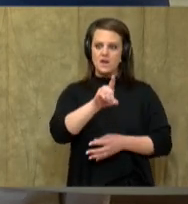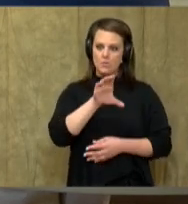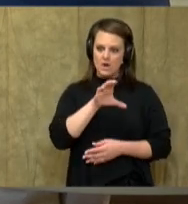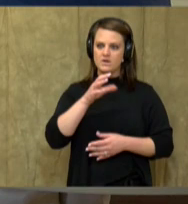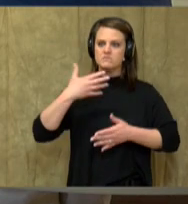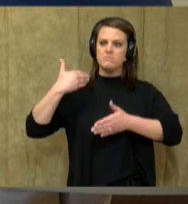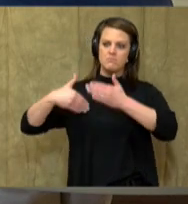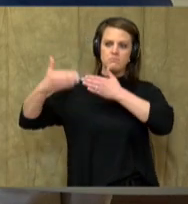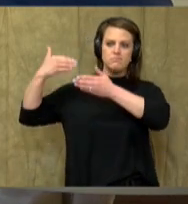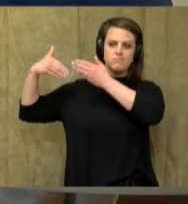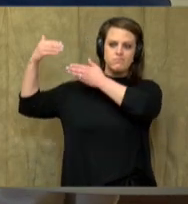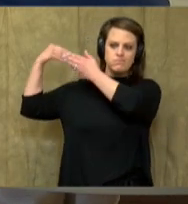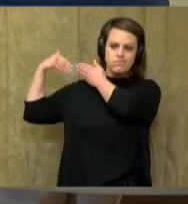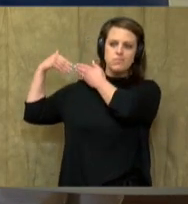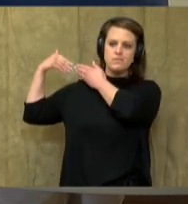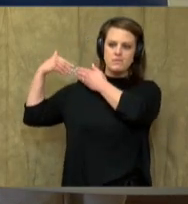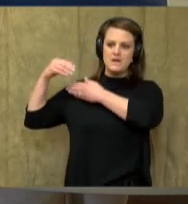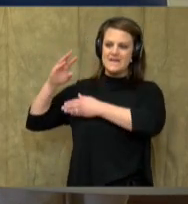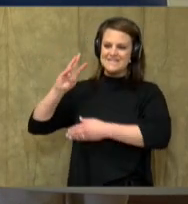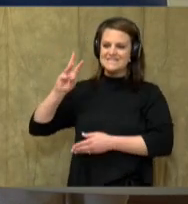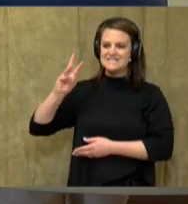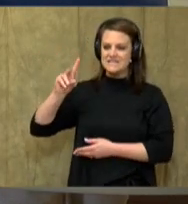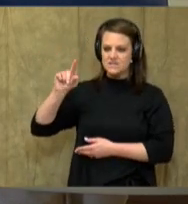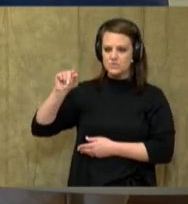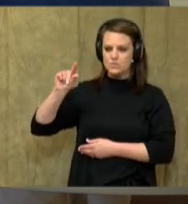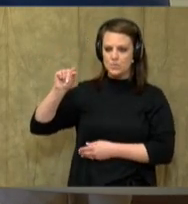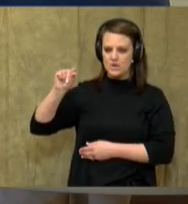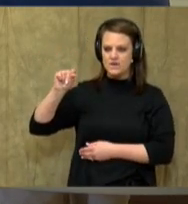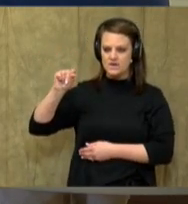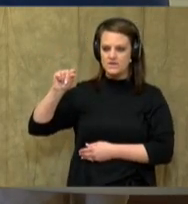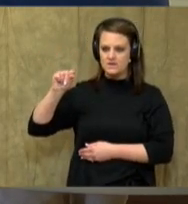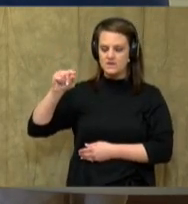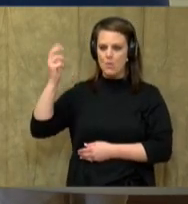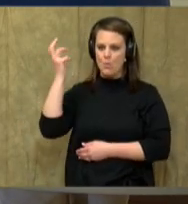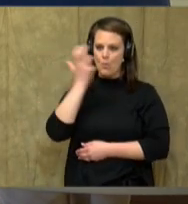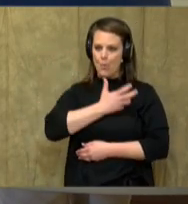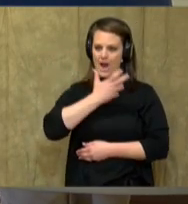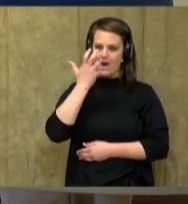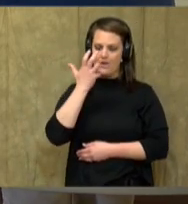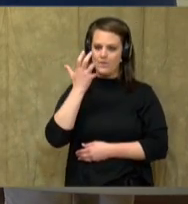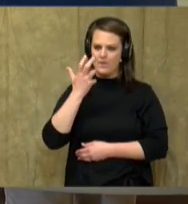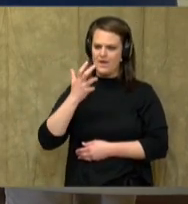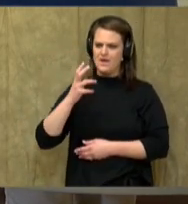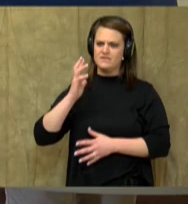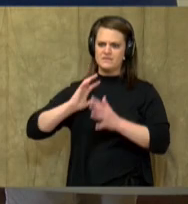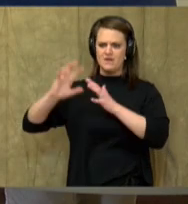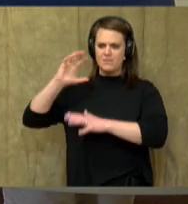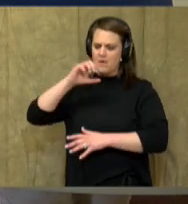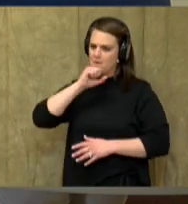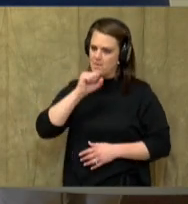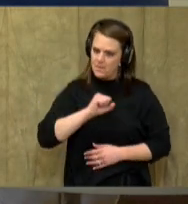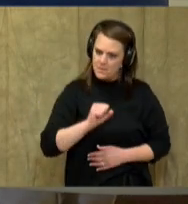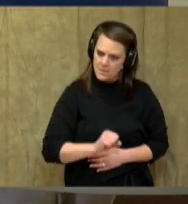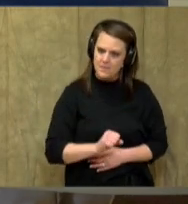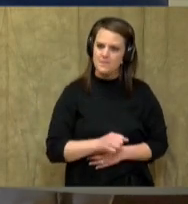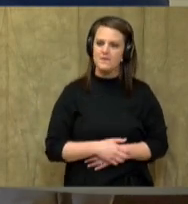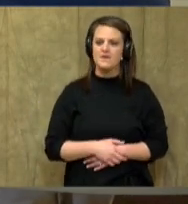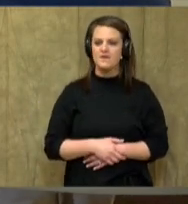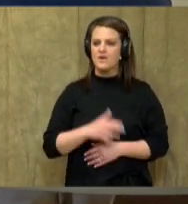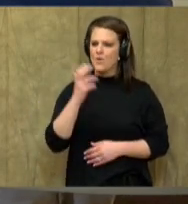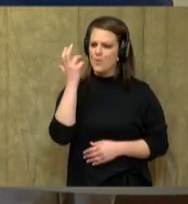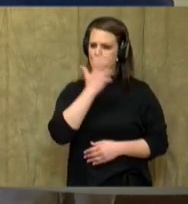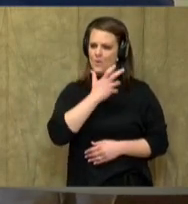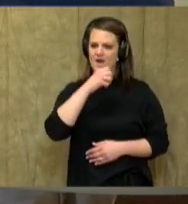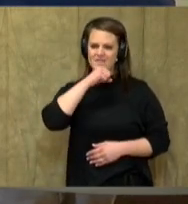before the 1620. Wow. Talk about ancient. That's even